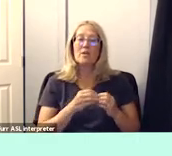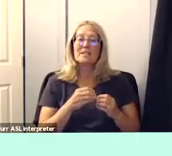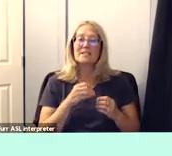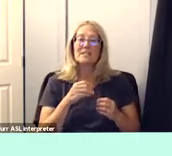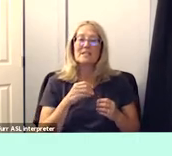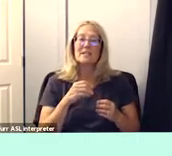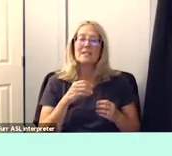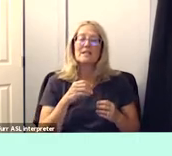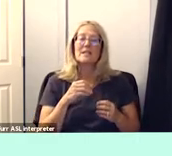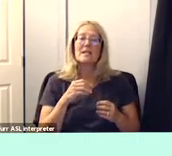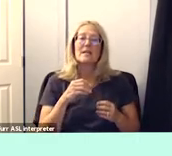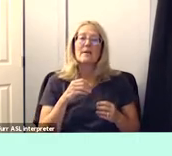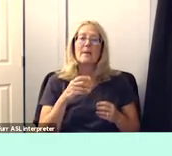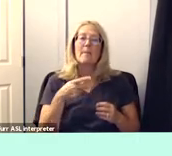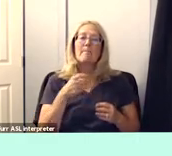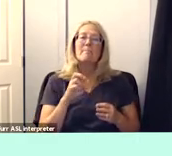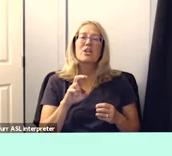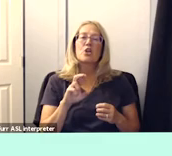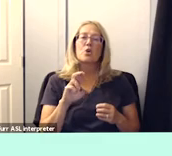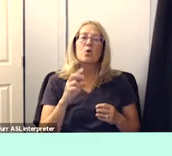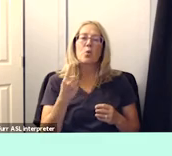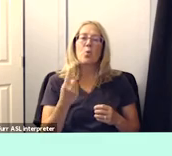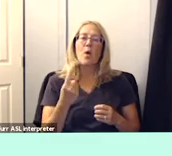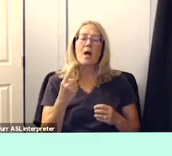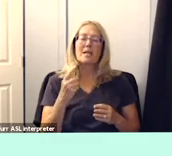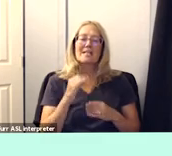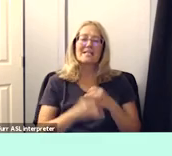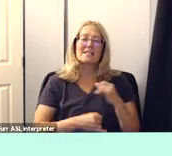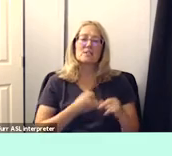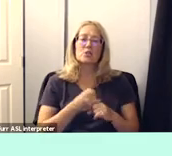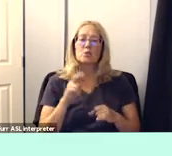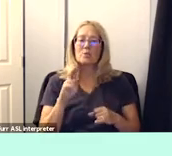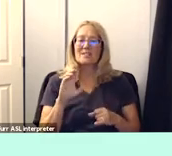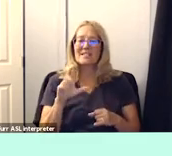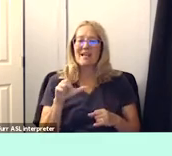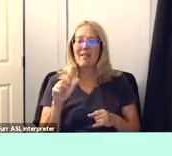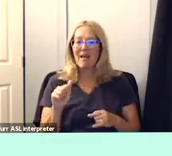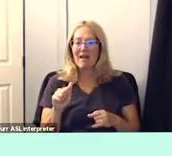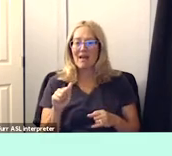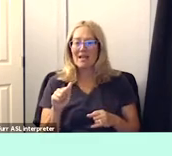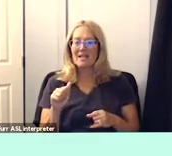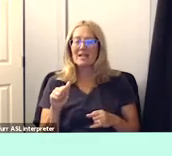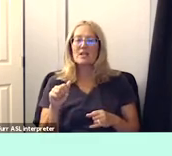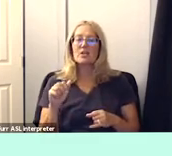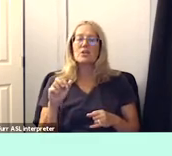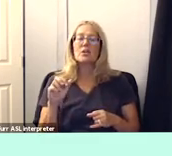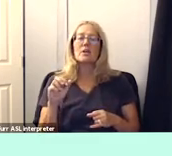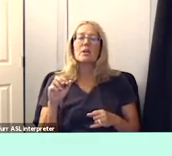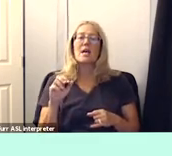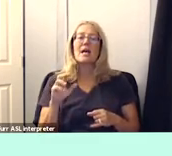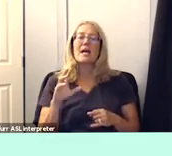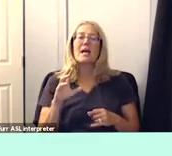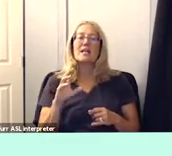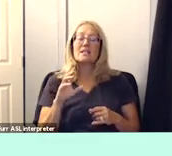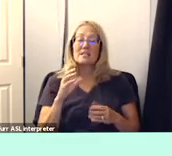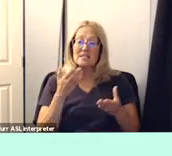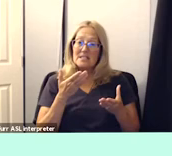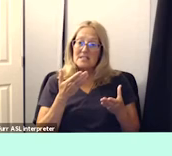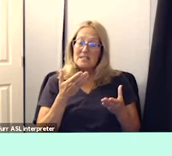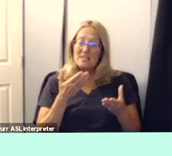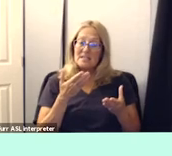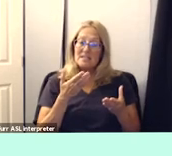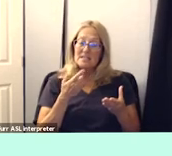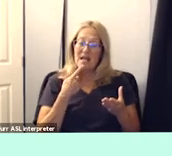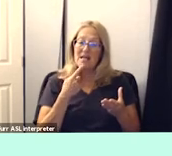kirwan institute and the ucla civil rights project suggests that implicit bias is implicated